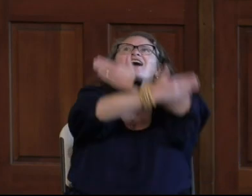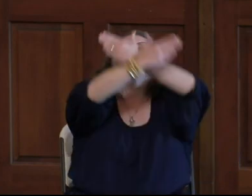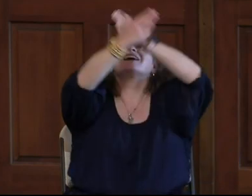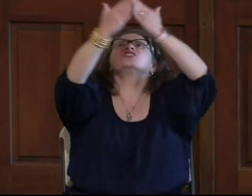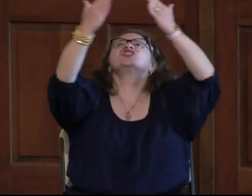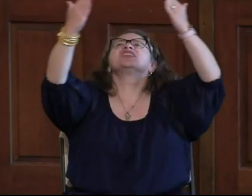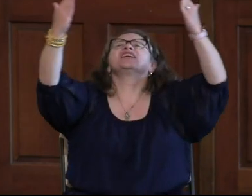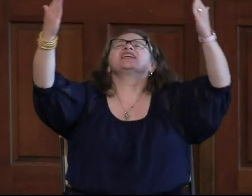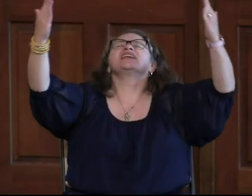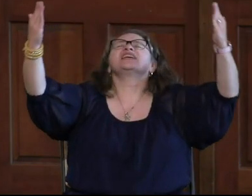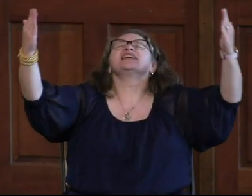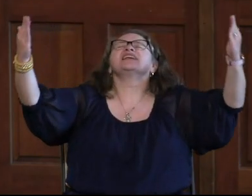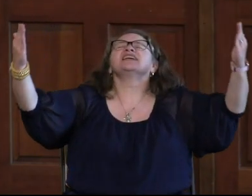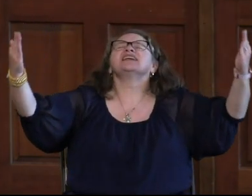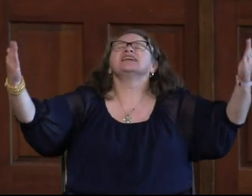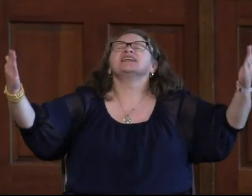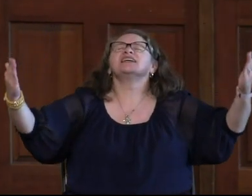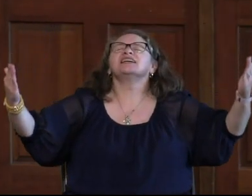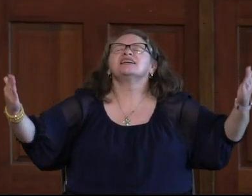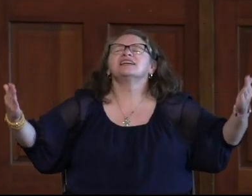and sea.